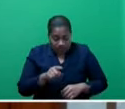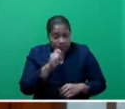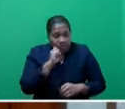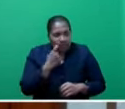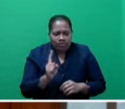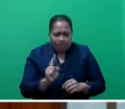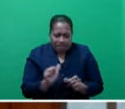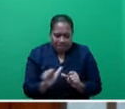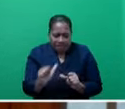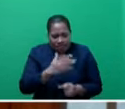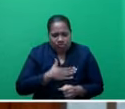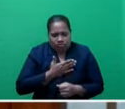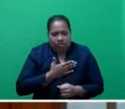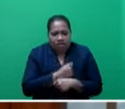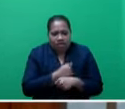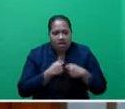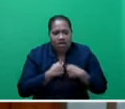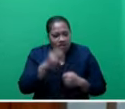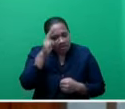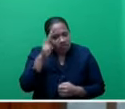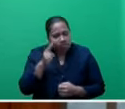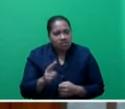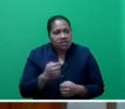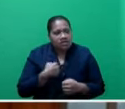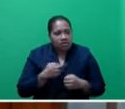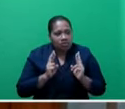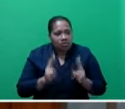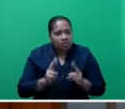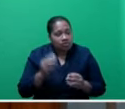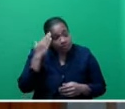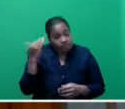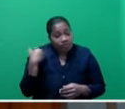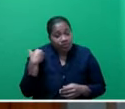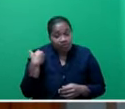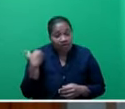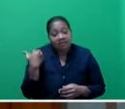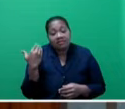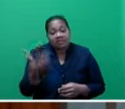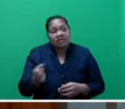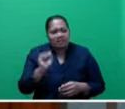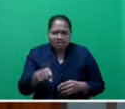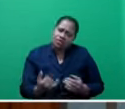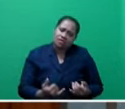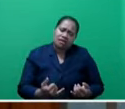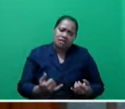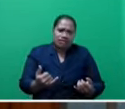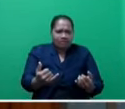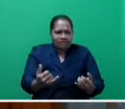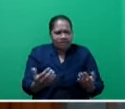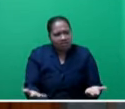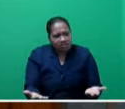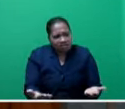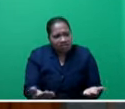interest of our beloved nation. And I wish to remind the other side of the House that he has indeed left, and it's upon them